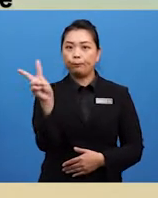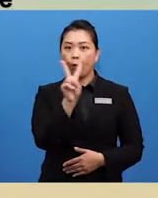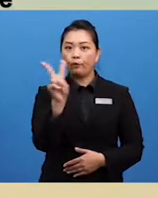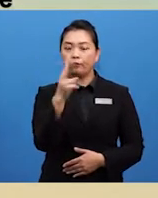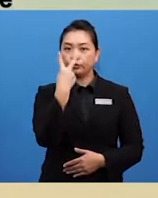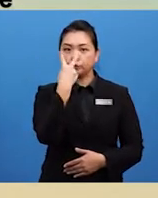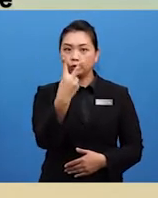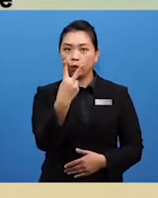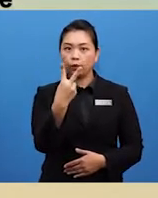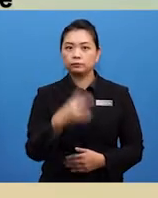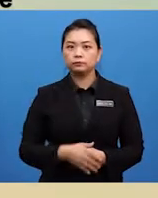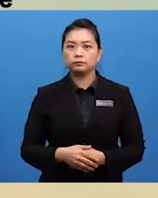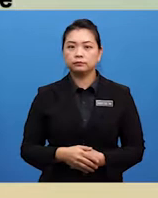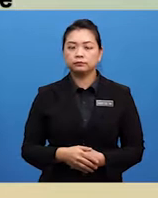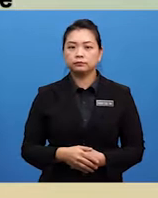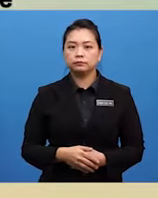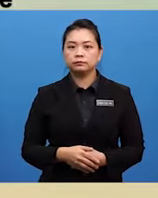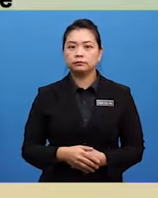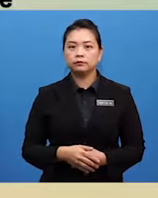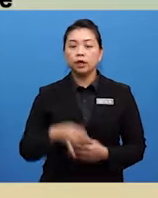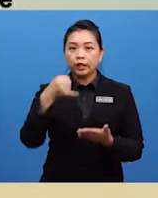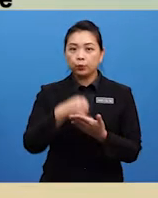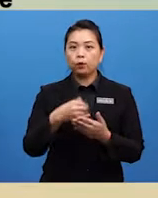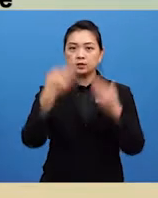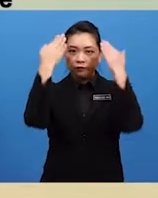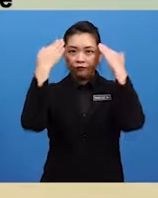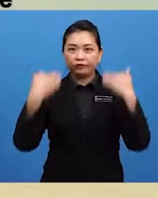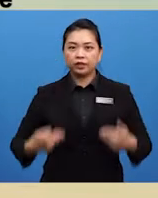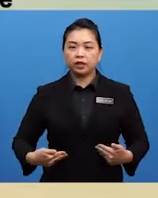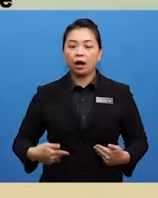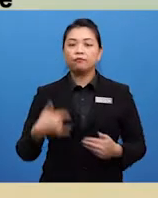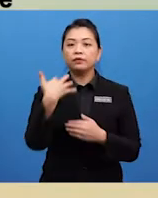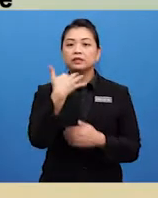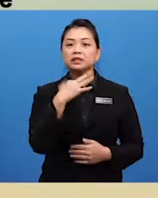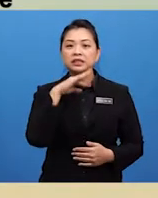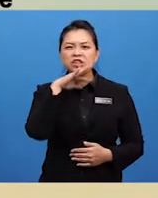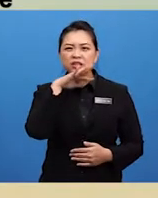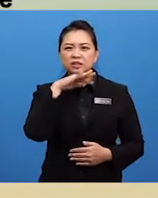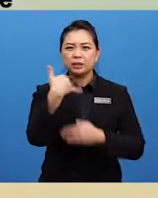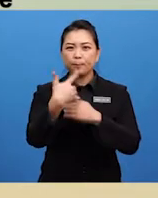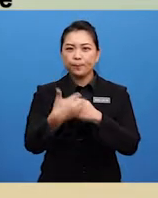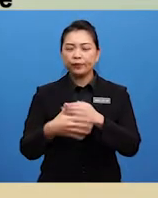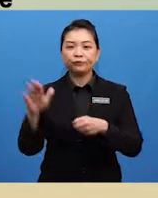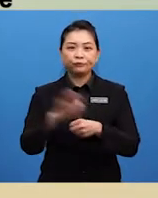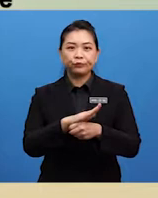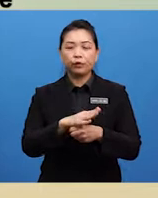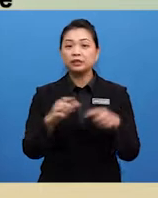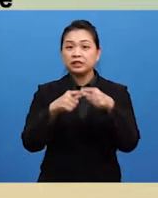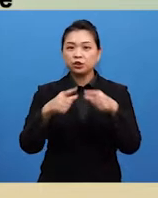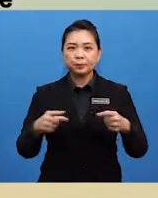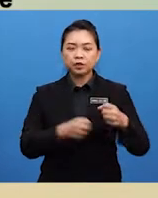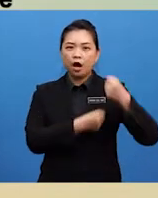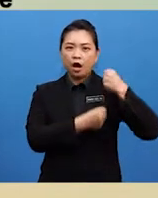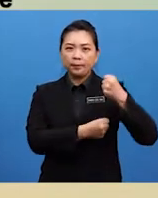made us cringe. It was a figure in a dirty, bloody full Japanese army suit,